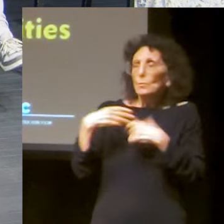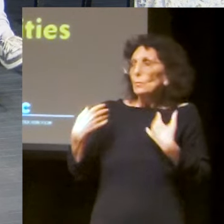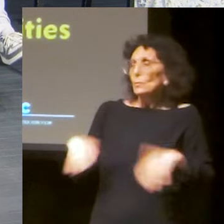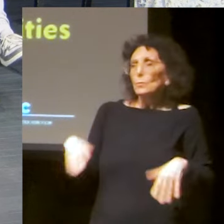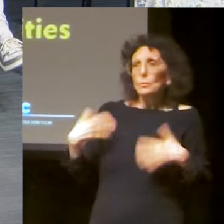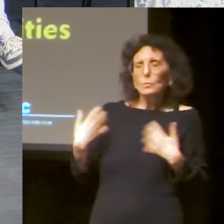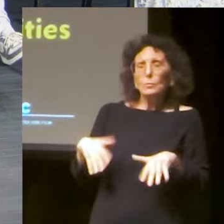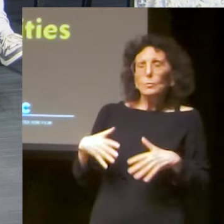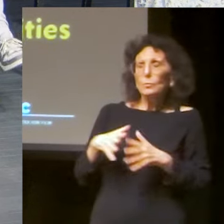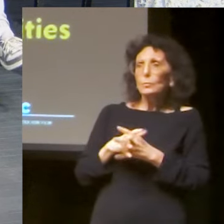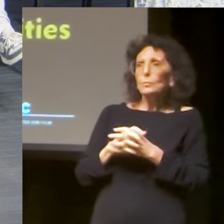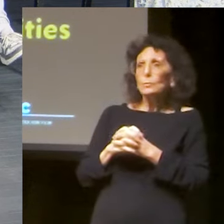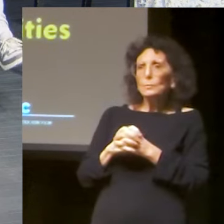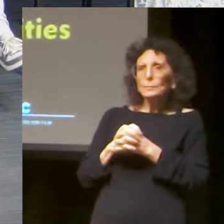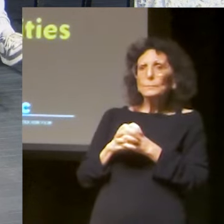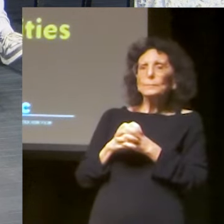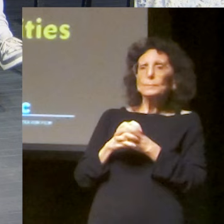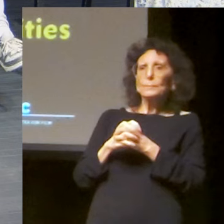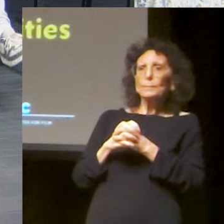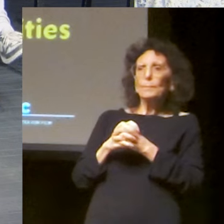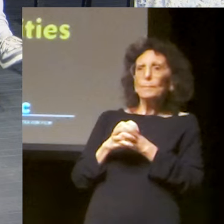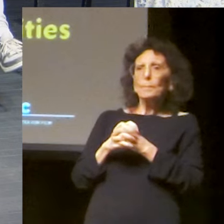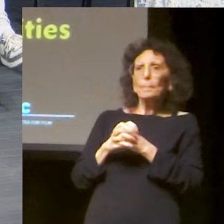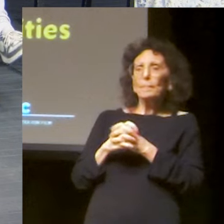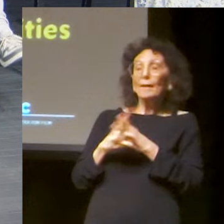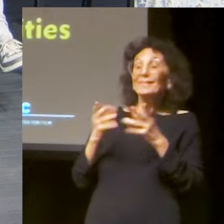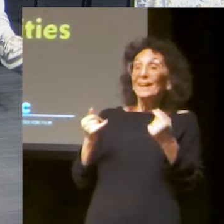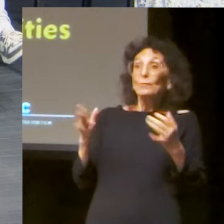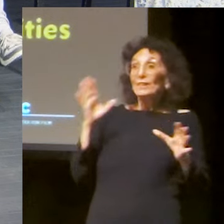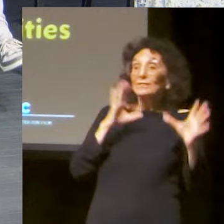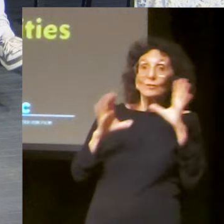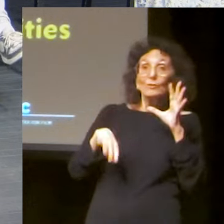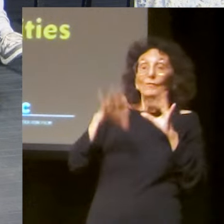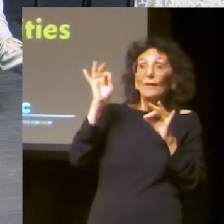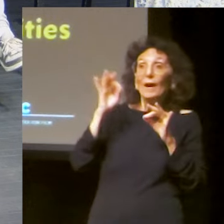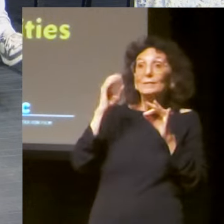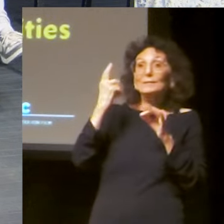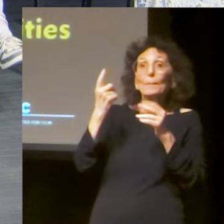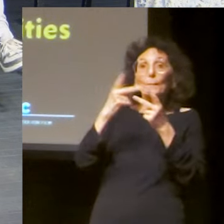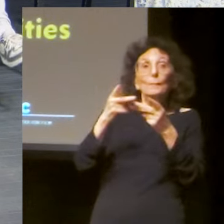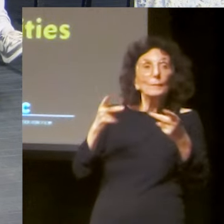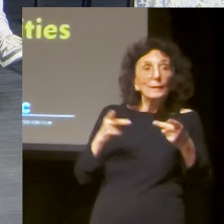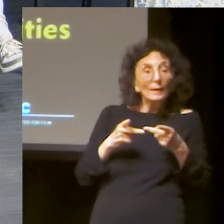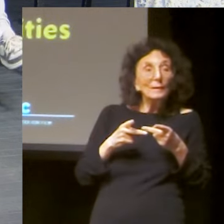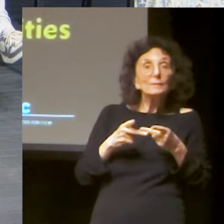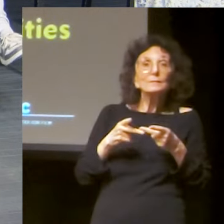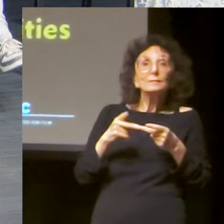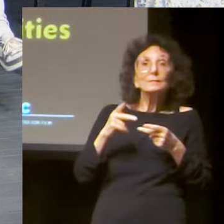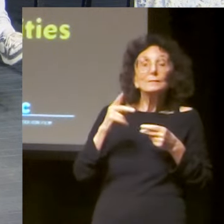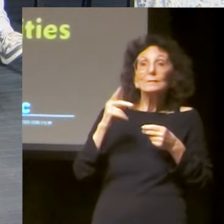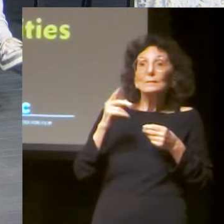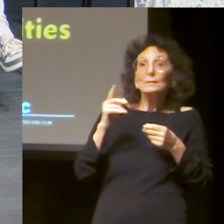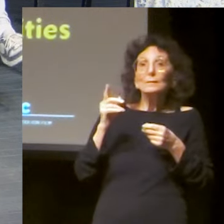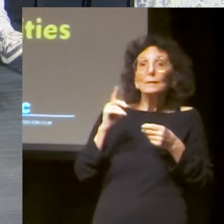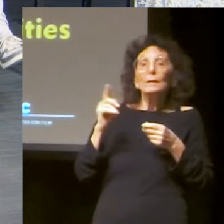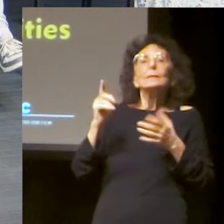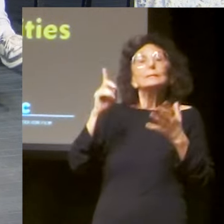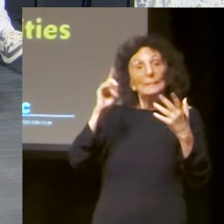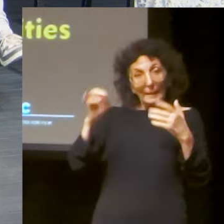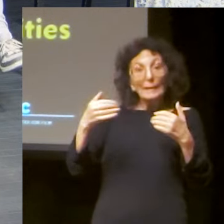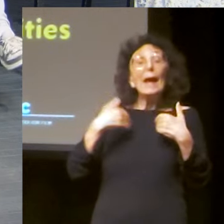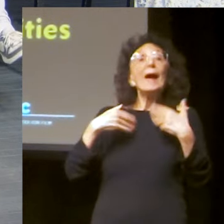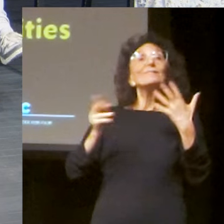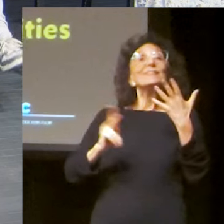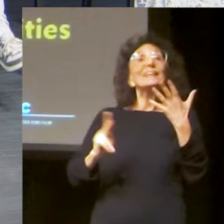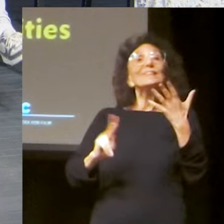go home and get him. And it was traumatic. And then we went